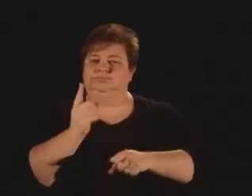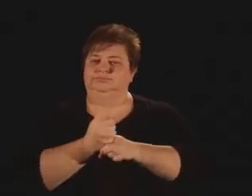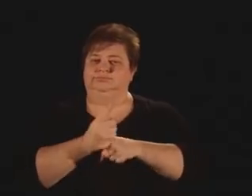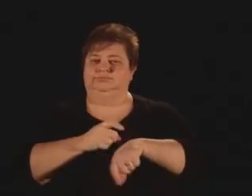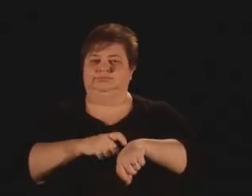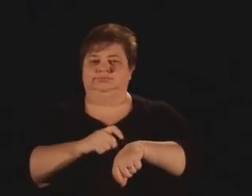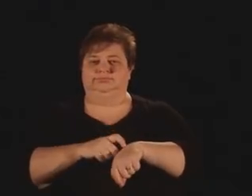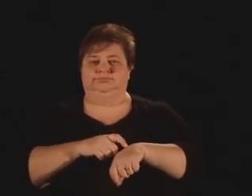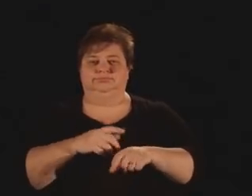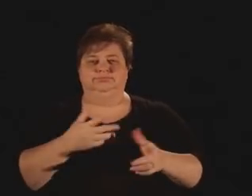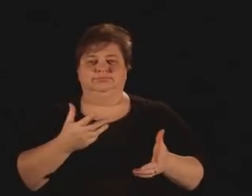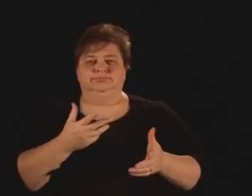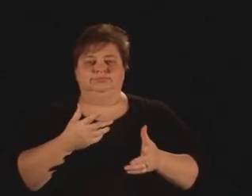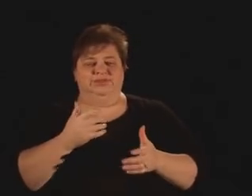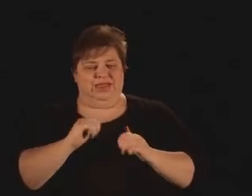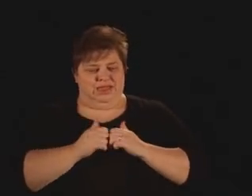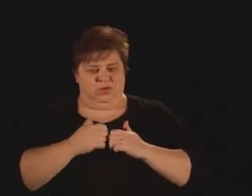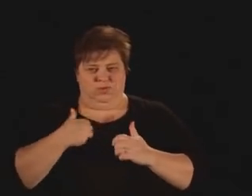interpretation?